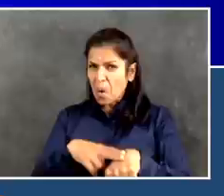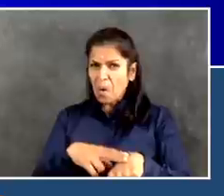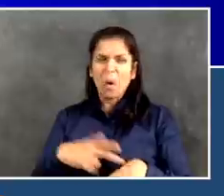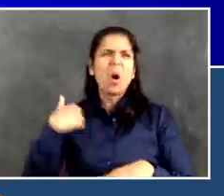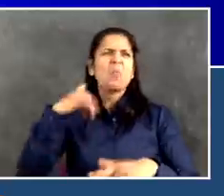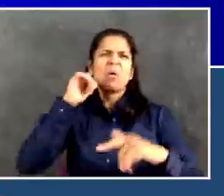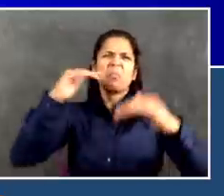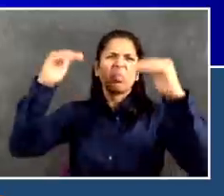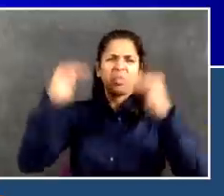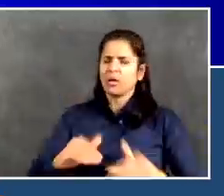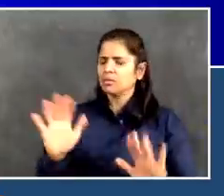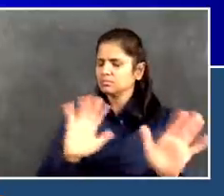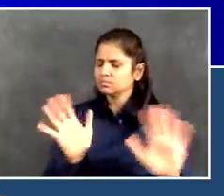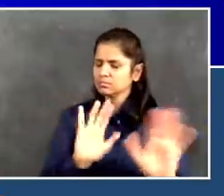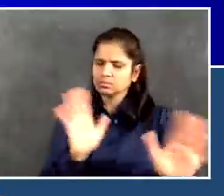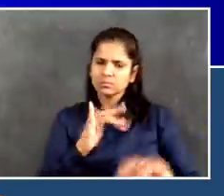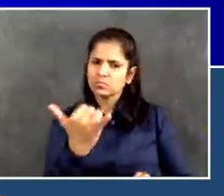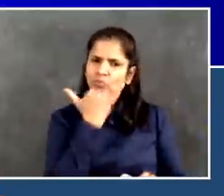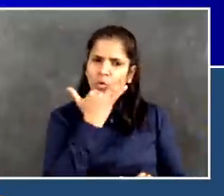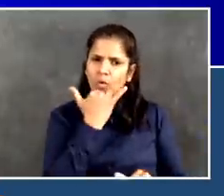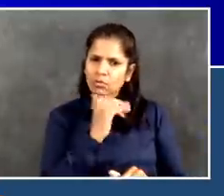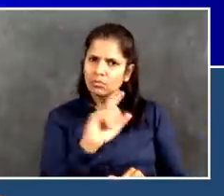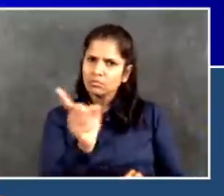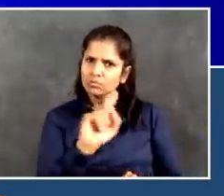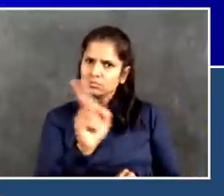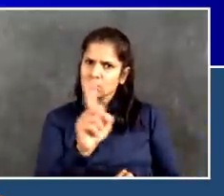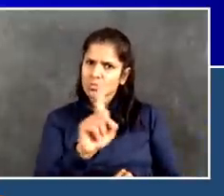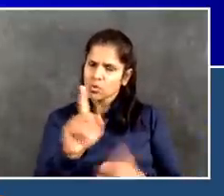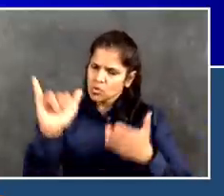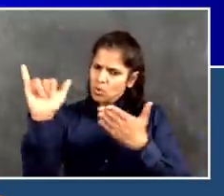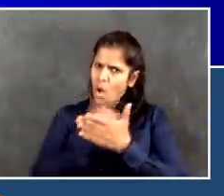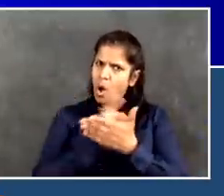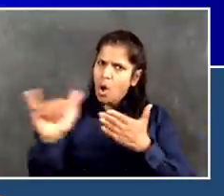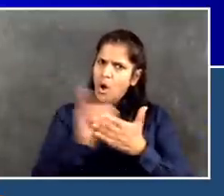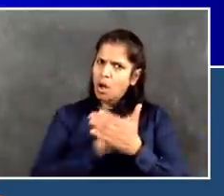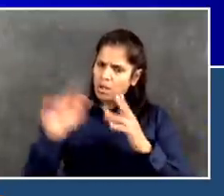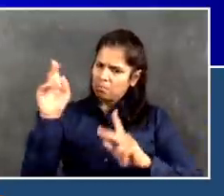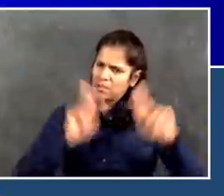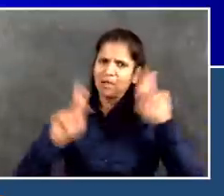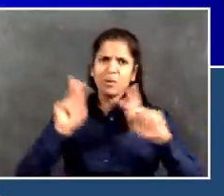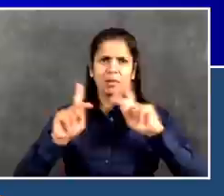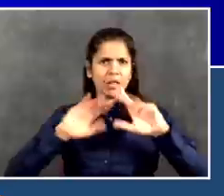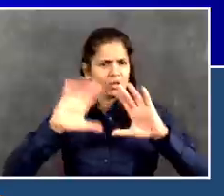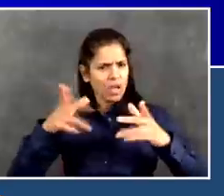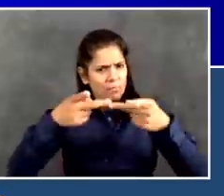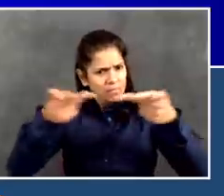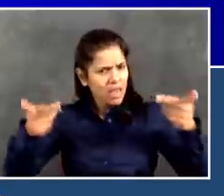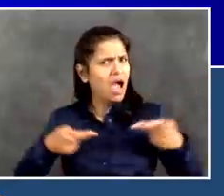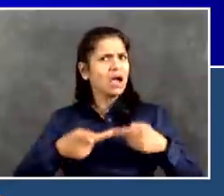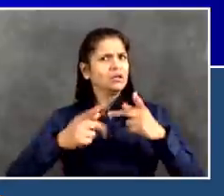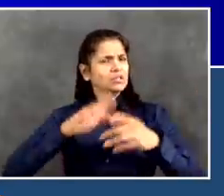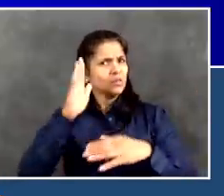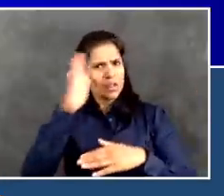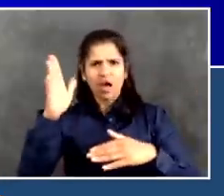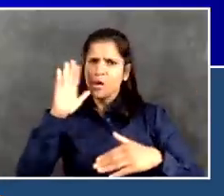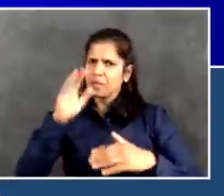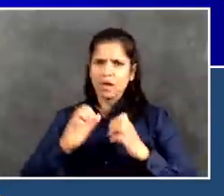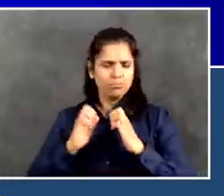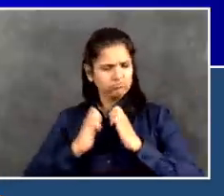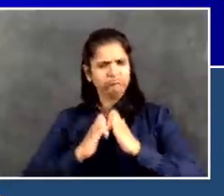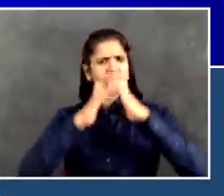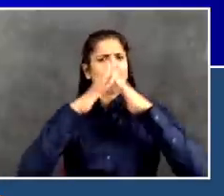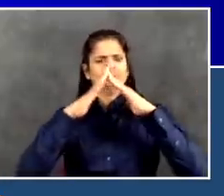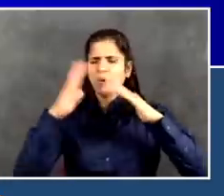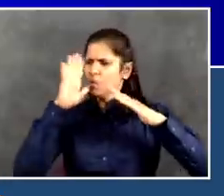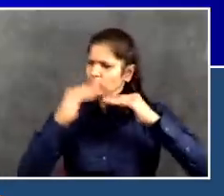don't understand New York City and New Yorkers. New York City will come back. New York City's been through a lot over many